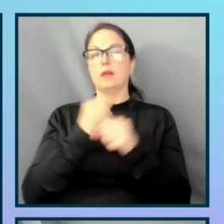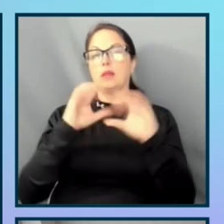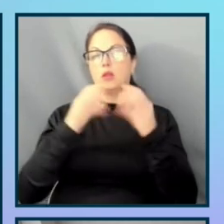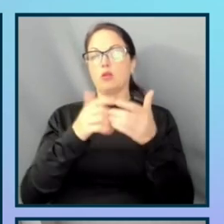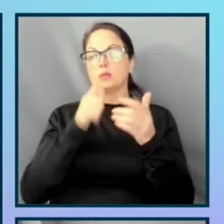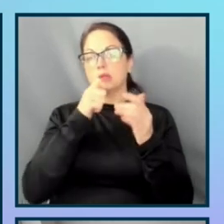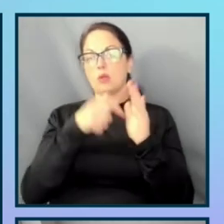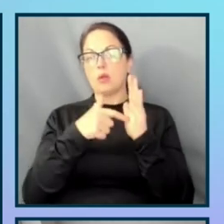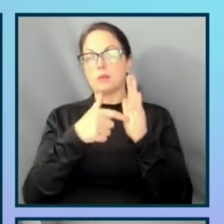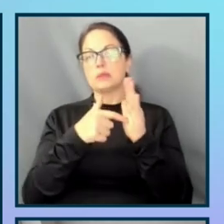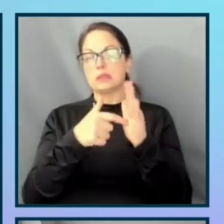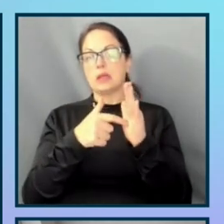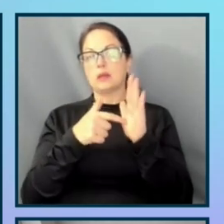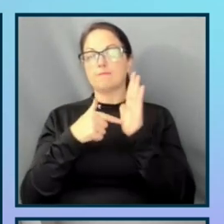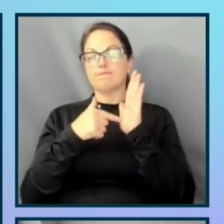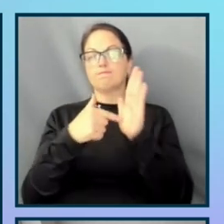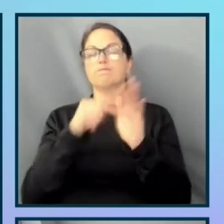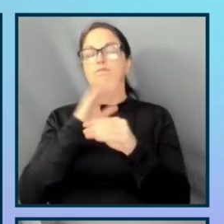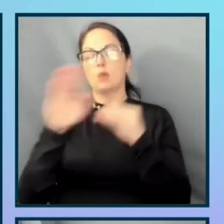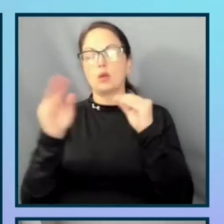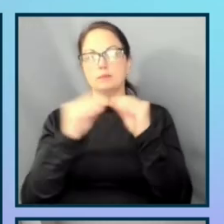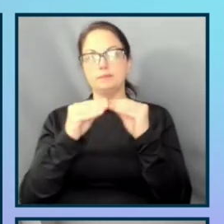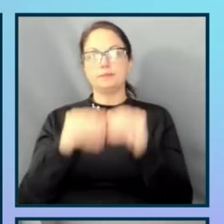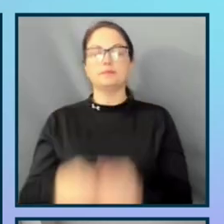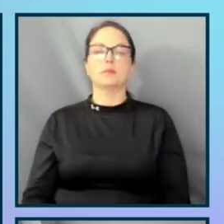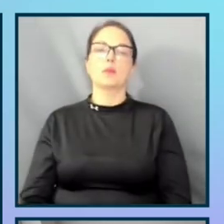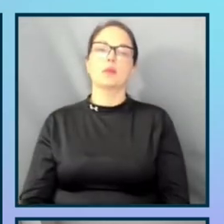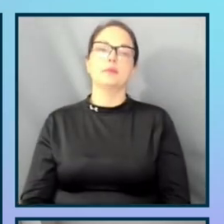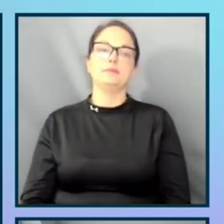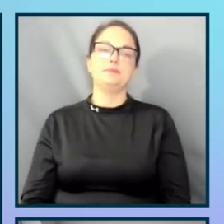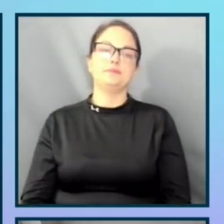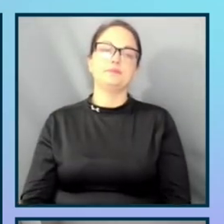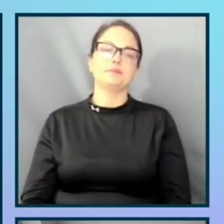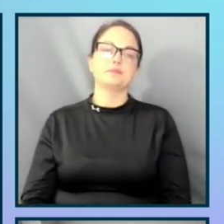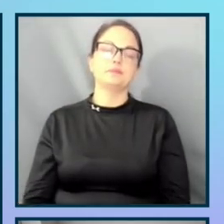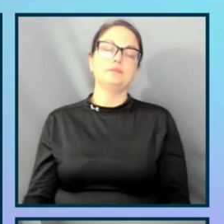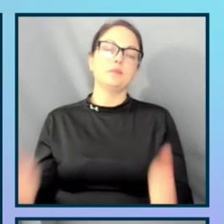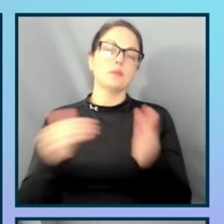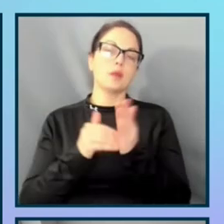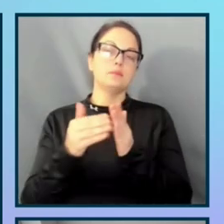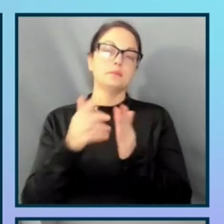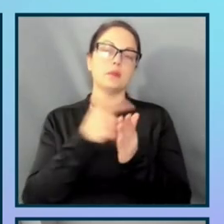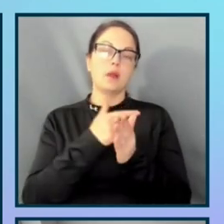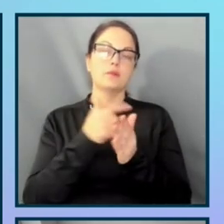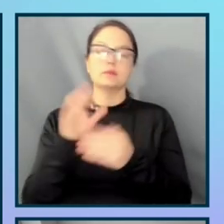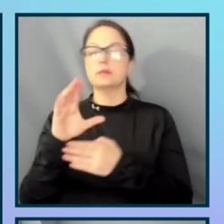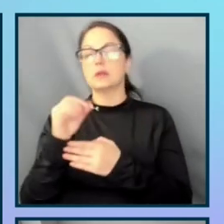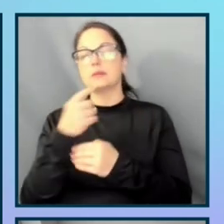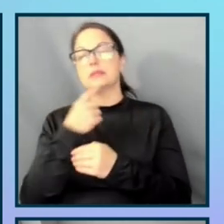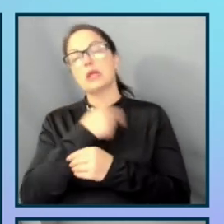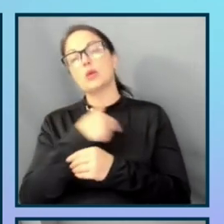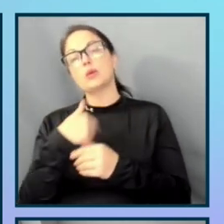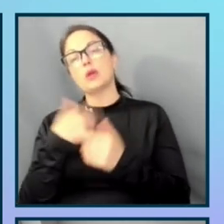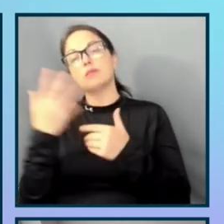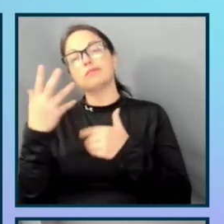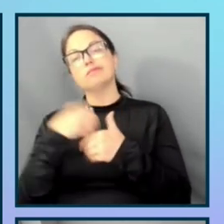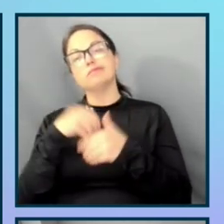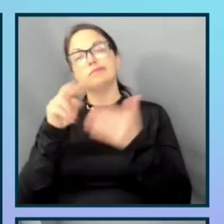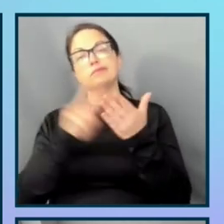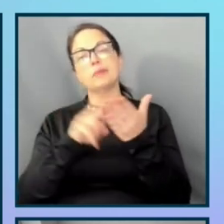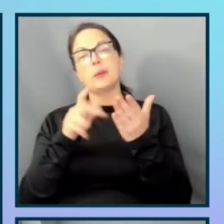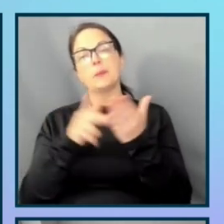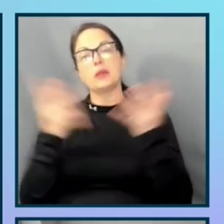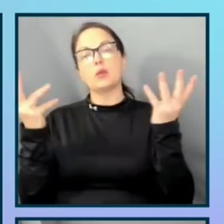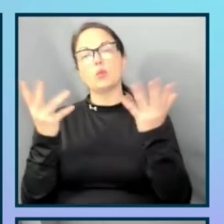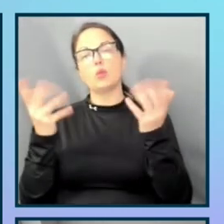Often we hear, you know, certain companies saying, oh, we're very inclusive. But what does that mean? Does